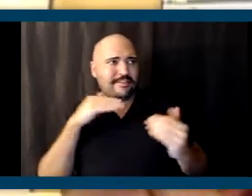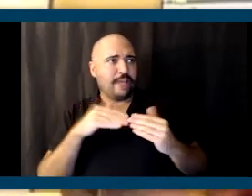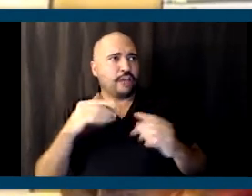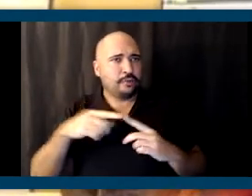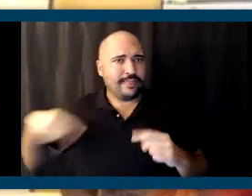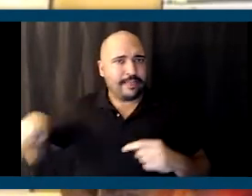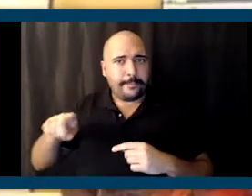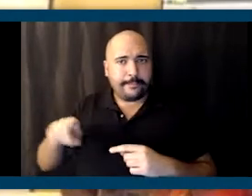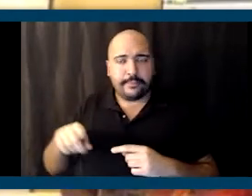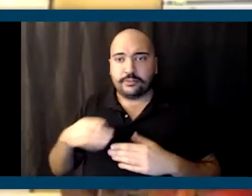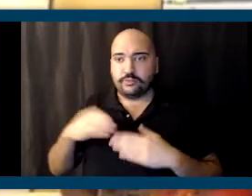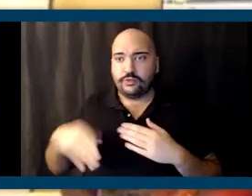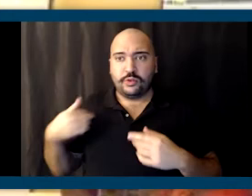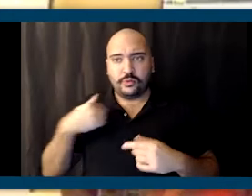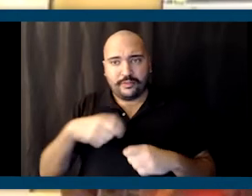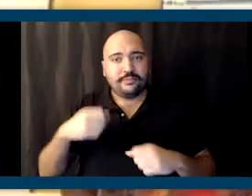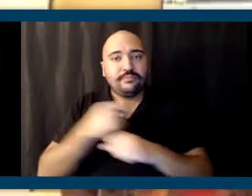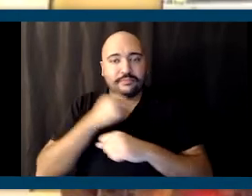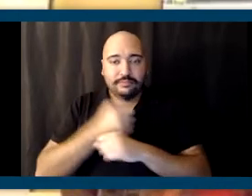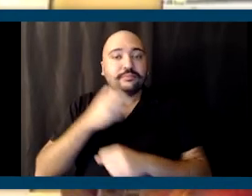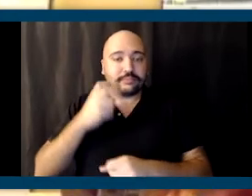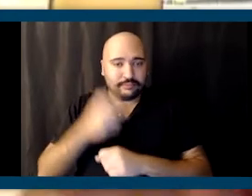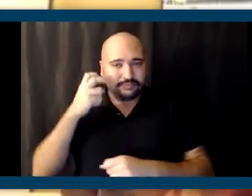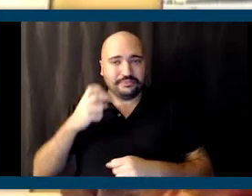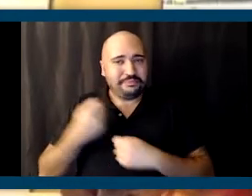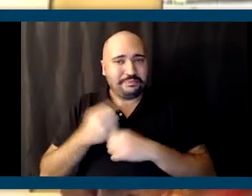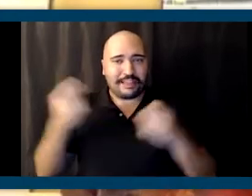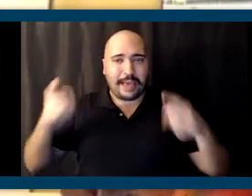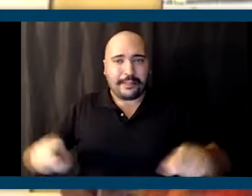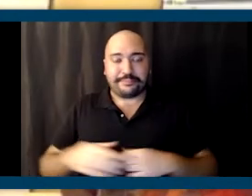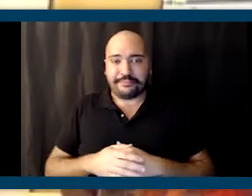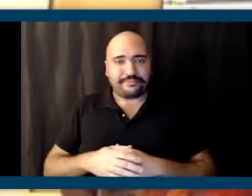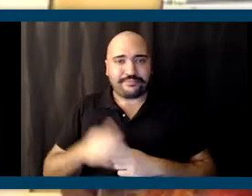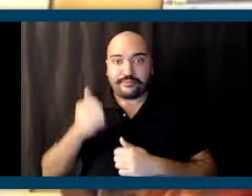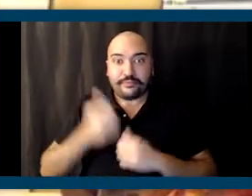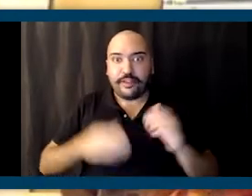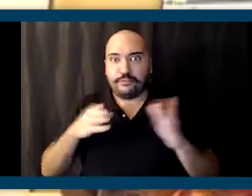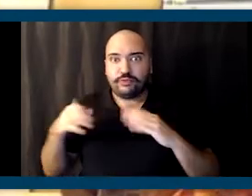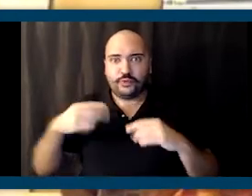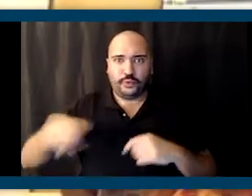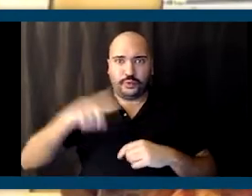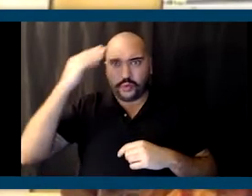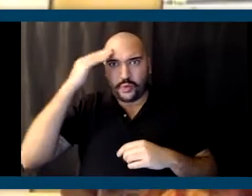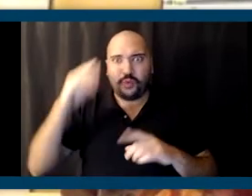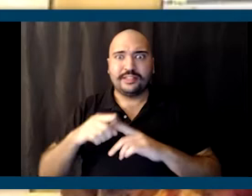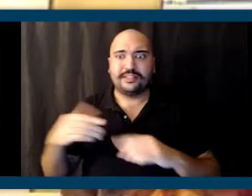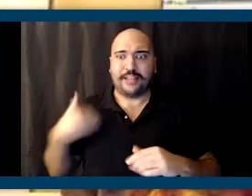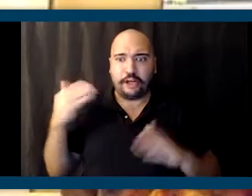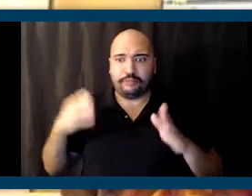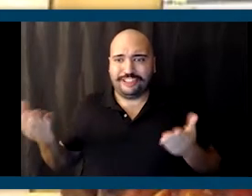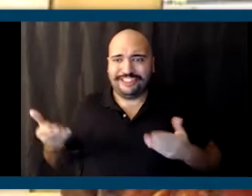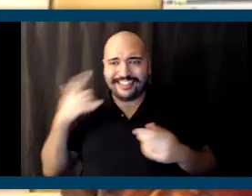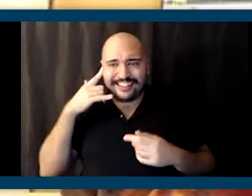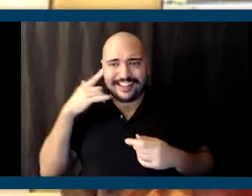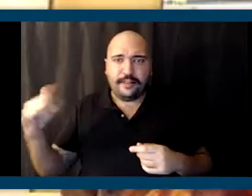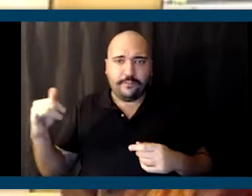And as a result, we have to fight hard for it and make it happen. Every last person that you know as a young person here in California should